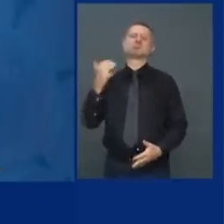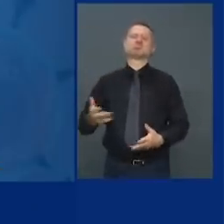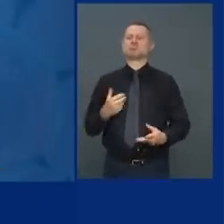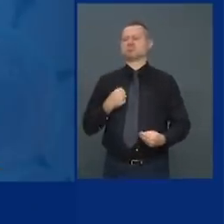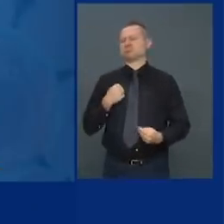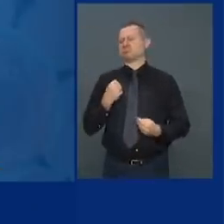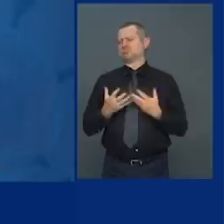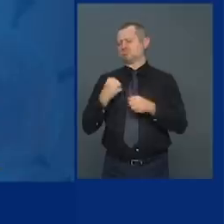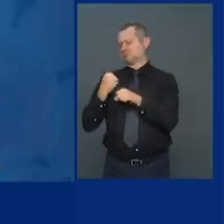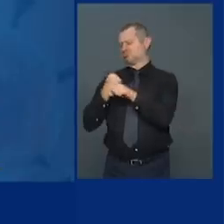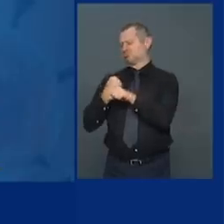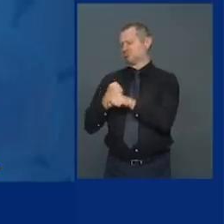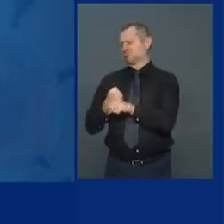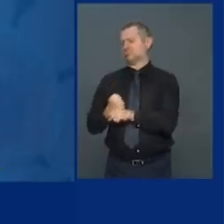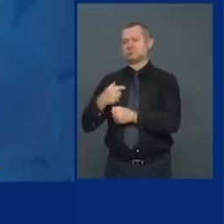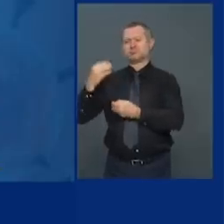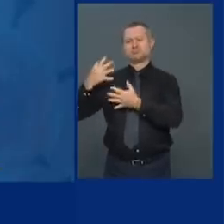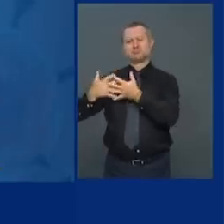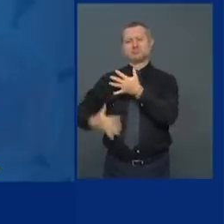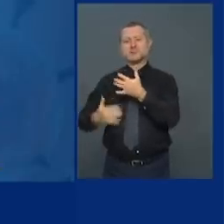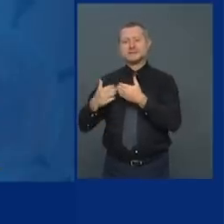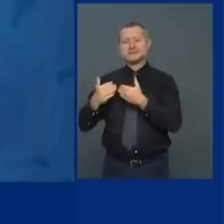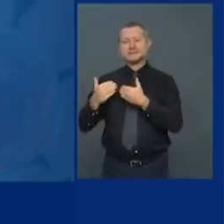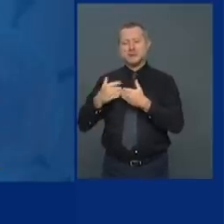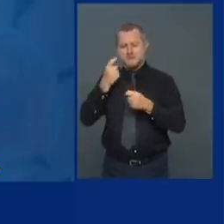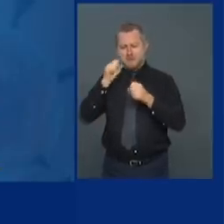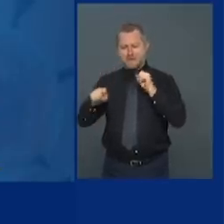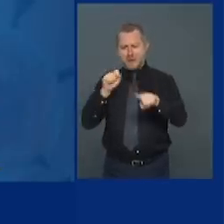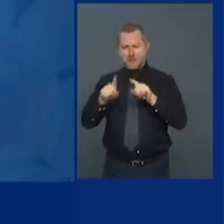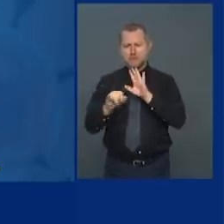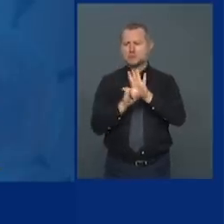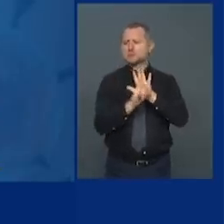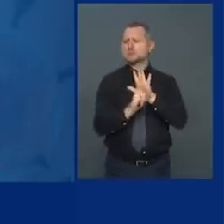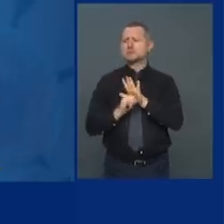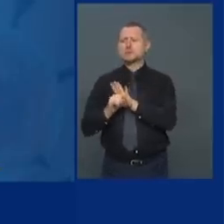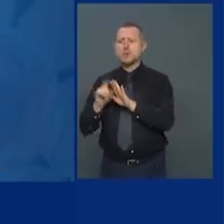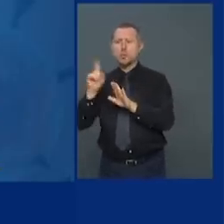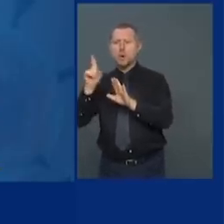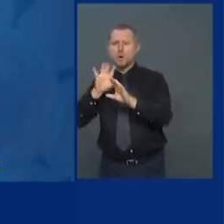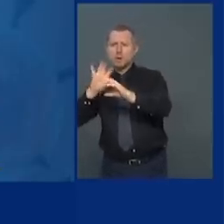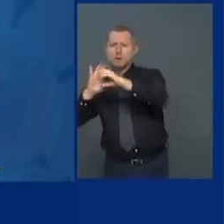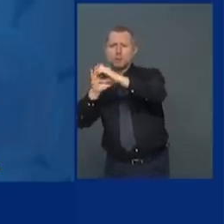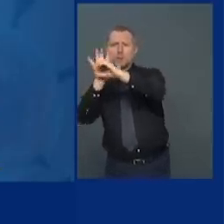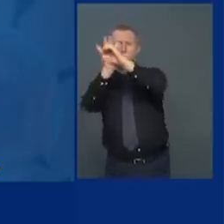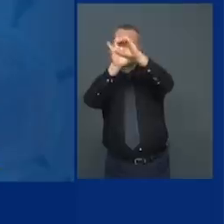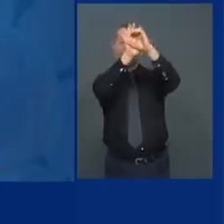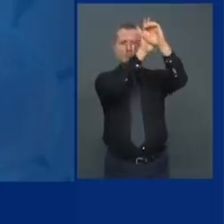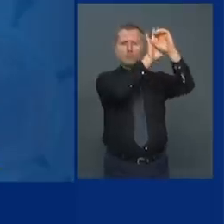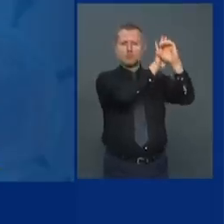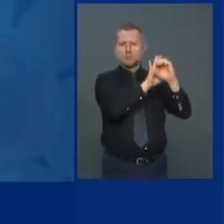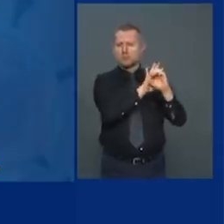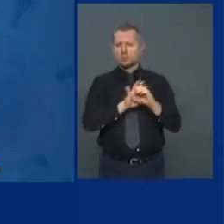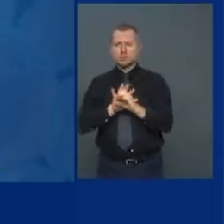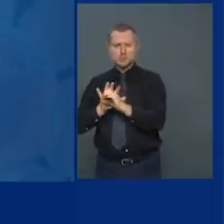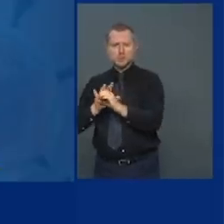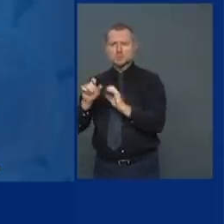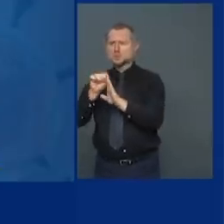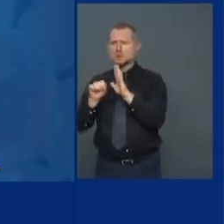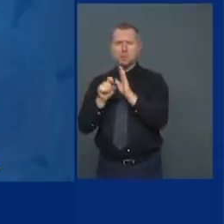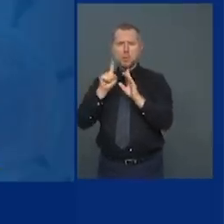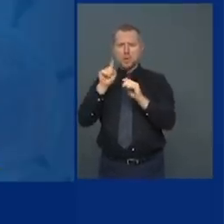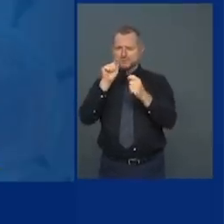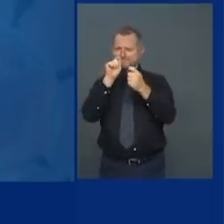what's going on geographically across the state. That's why we do all the testing. And you can